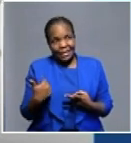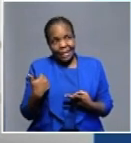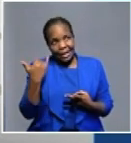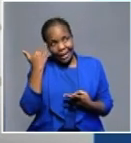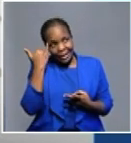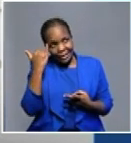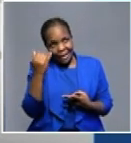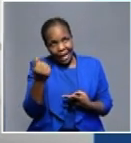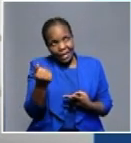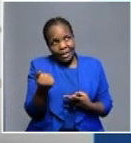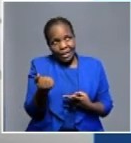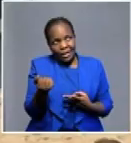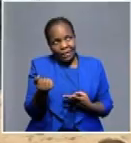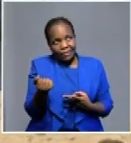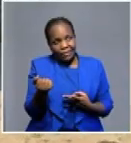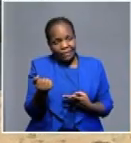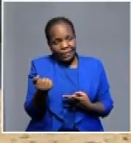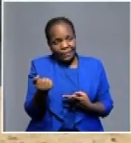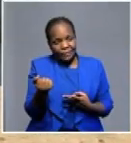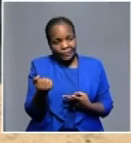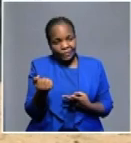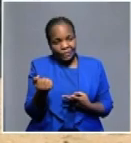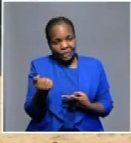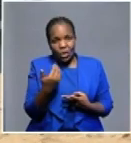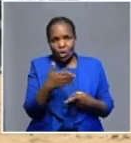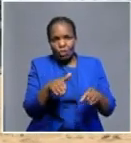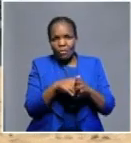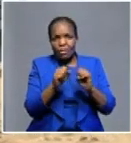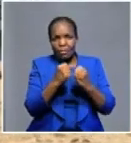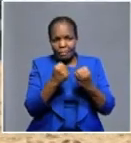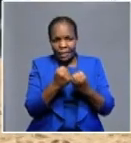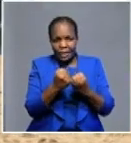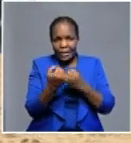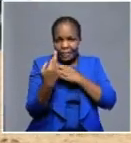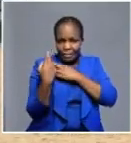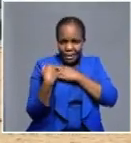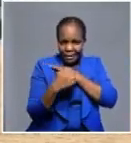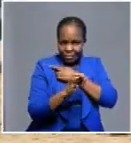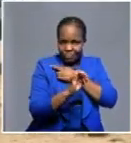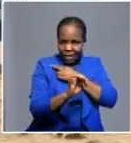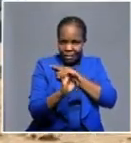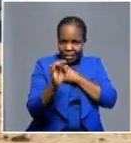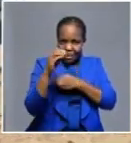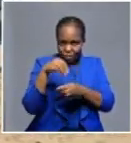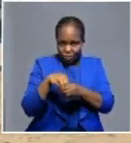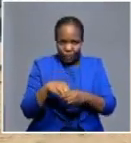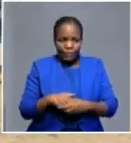according to, you know, all the key stakeholders and their role that they can play. So,